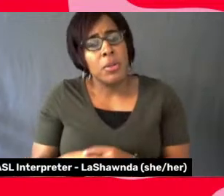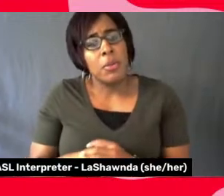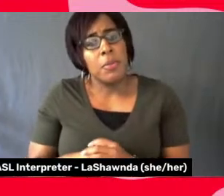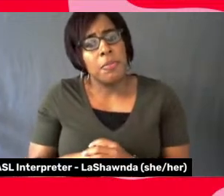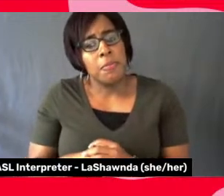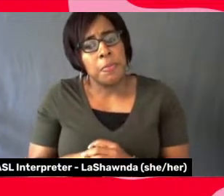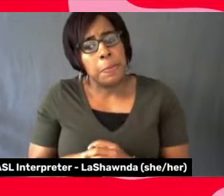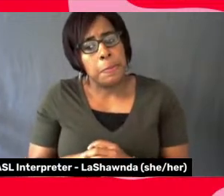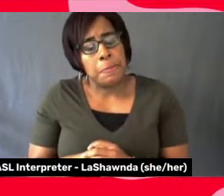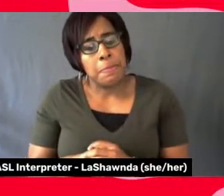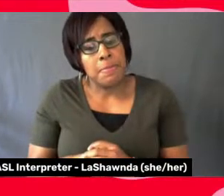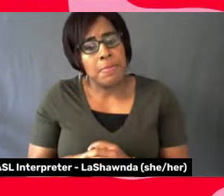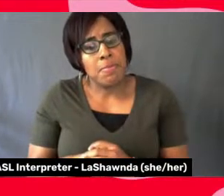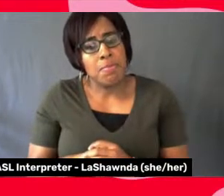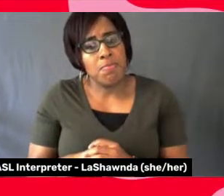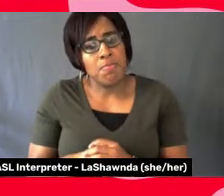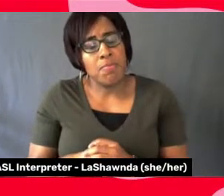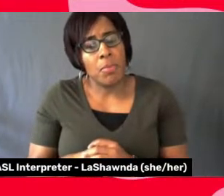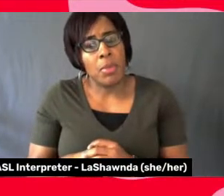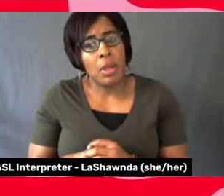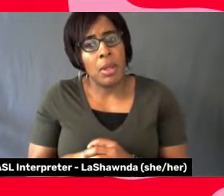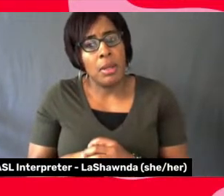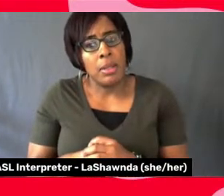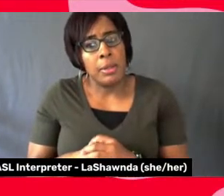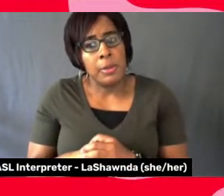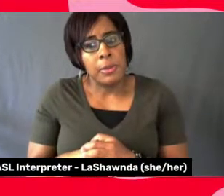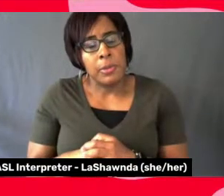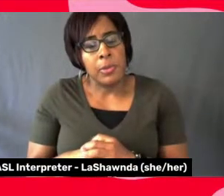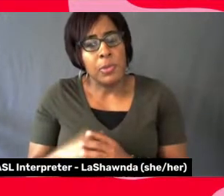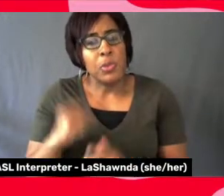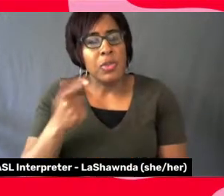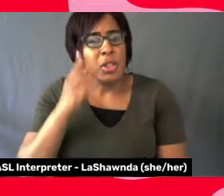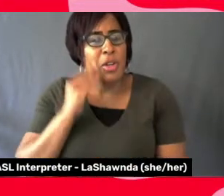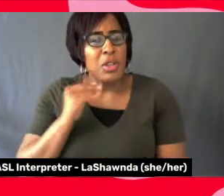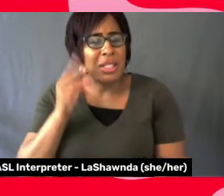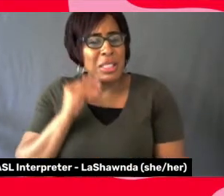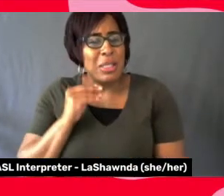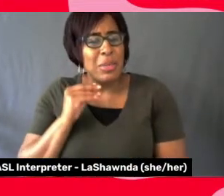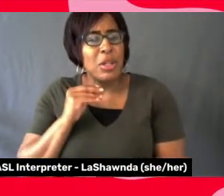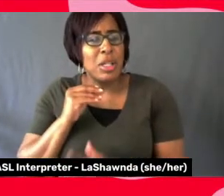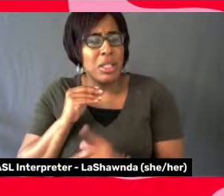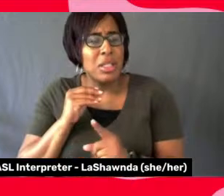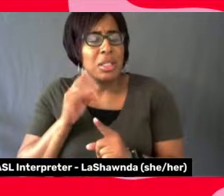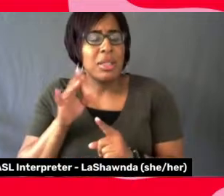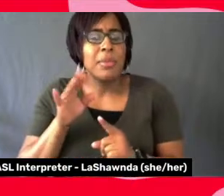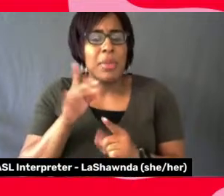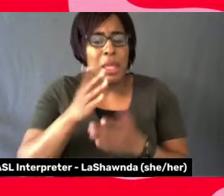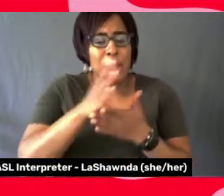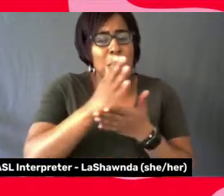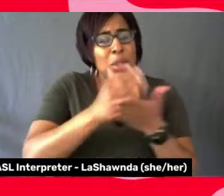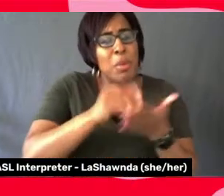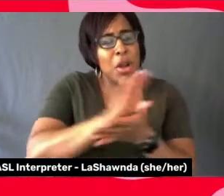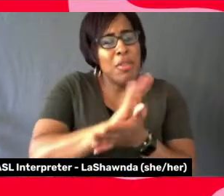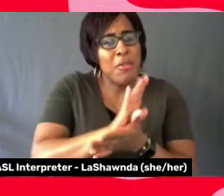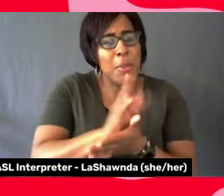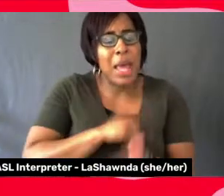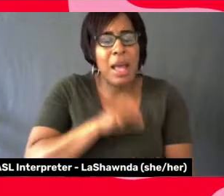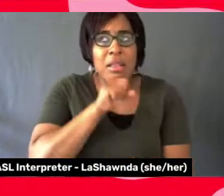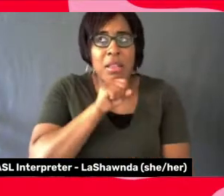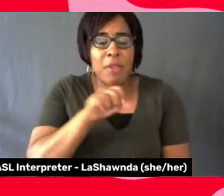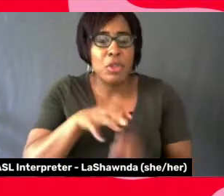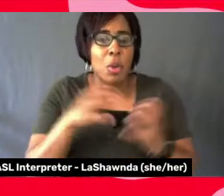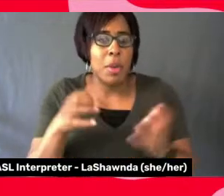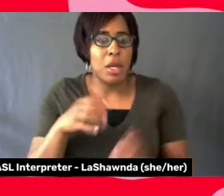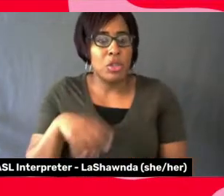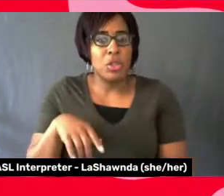we've had to, and it was a part in the film that I love so much about, you're not just a